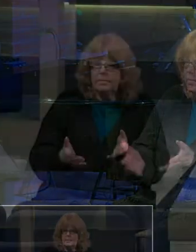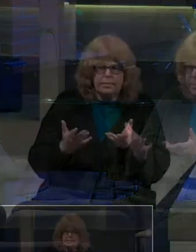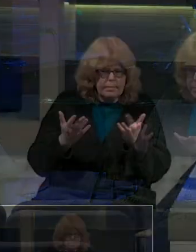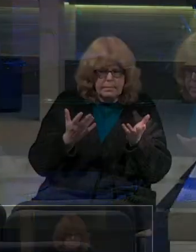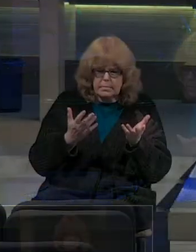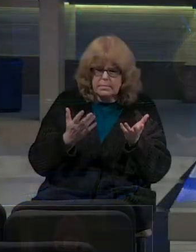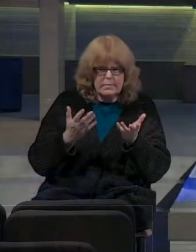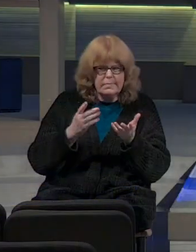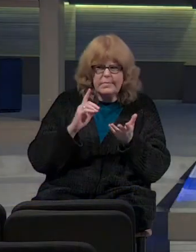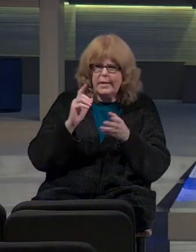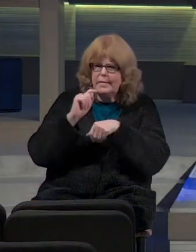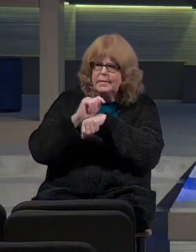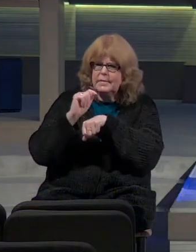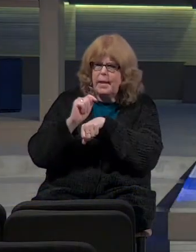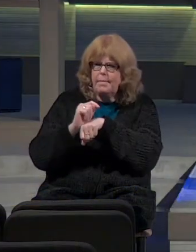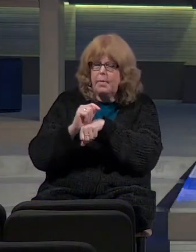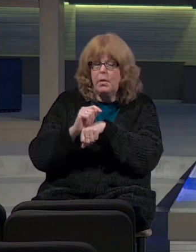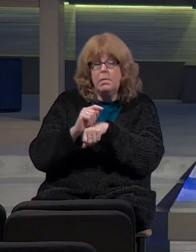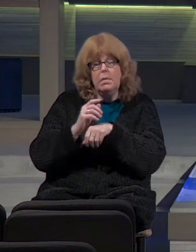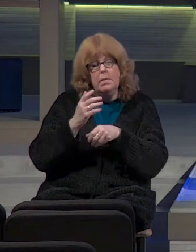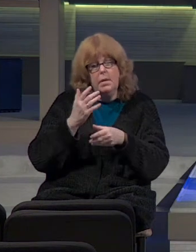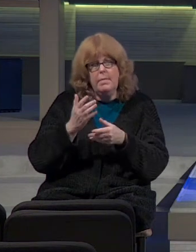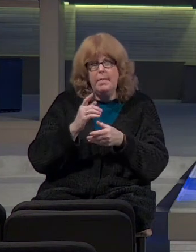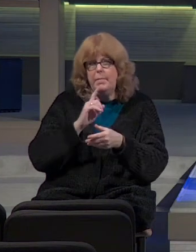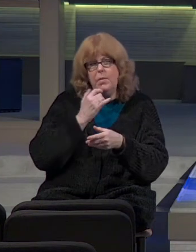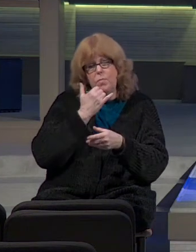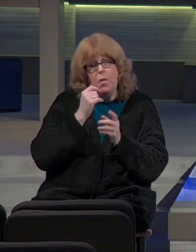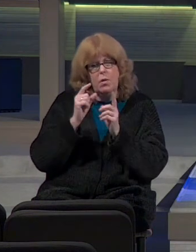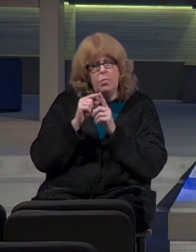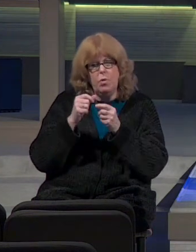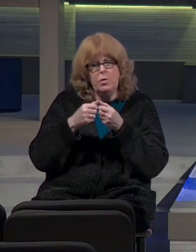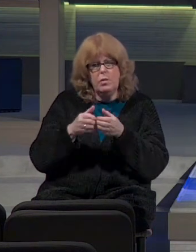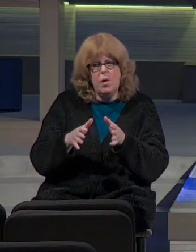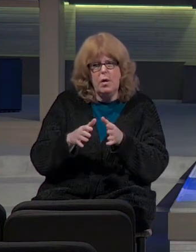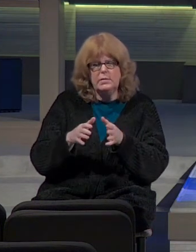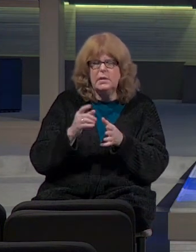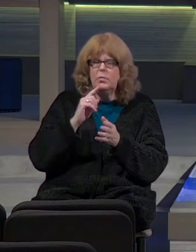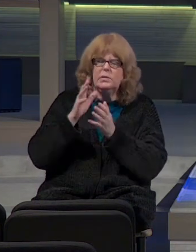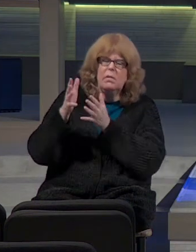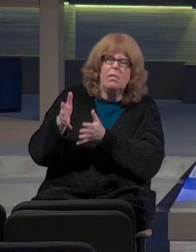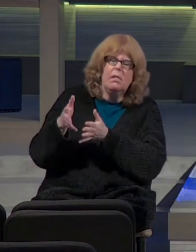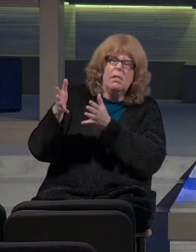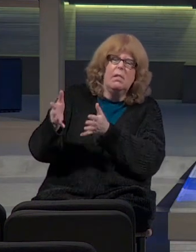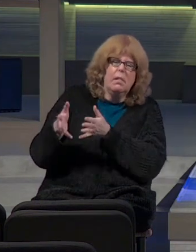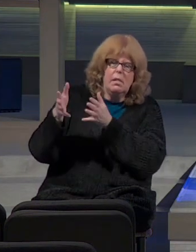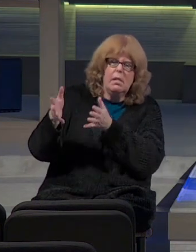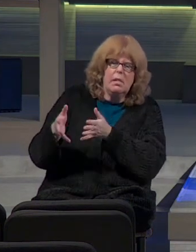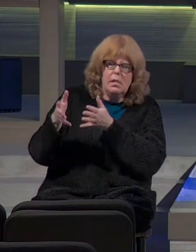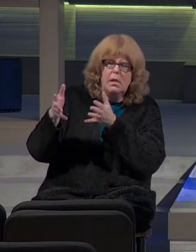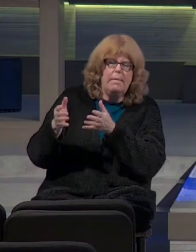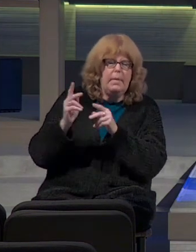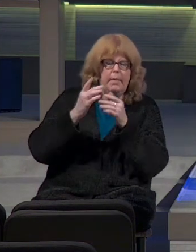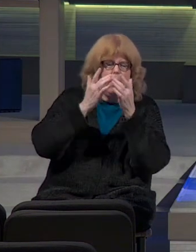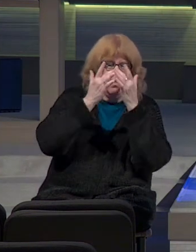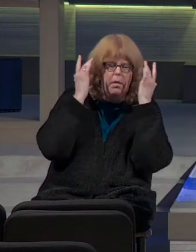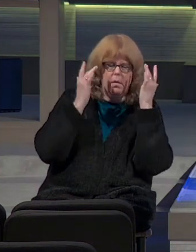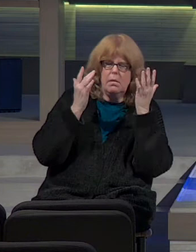lost in the temple. Maybe lost isn't even the right word. It was neglected to the point that it was forgotten.